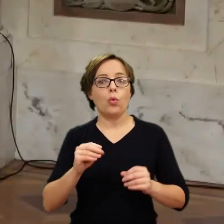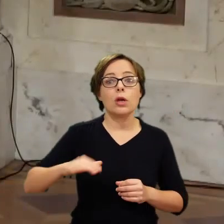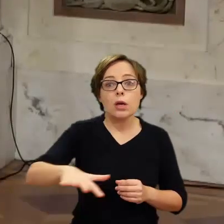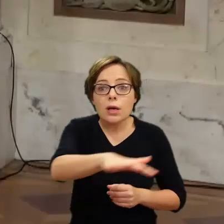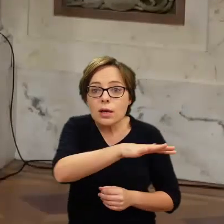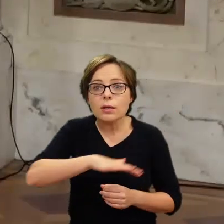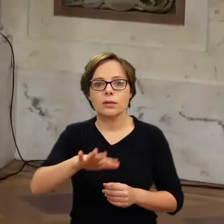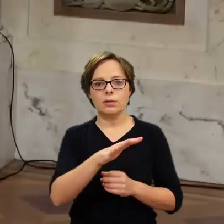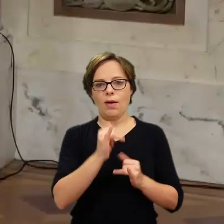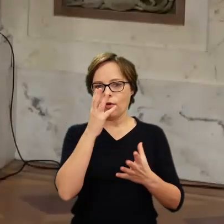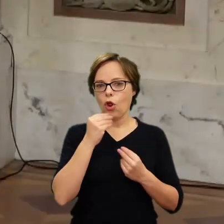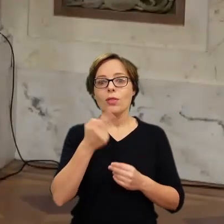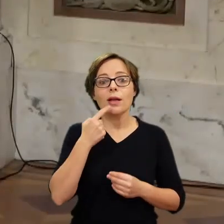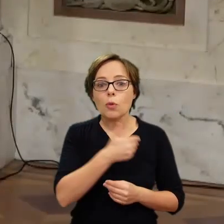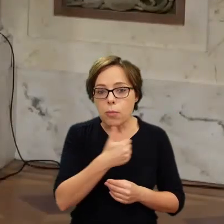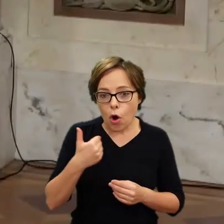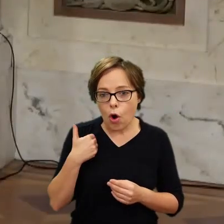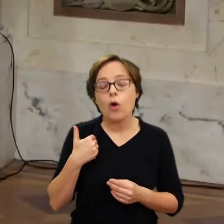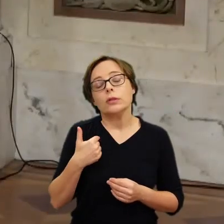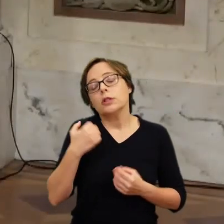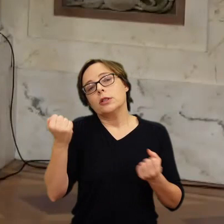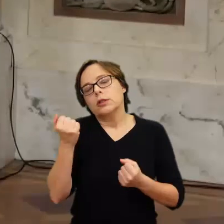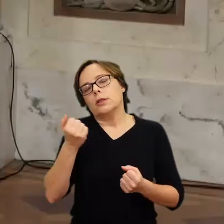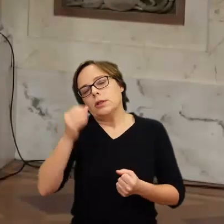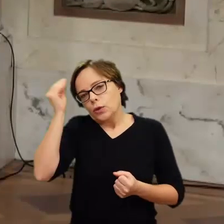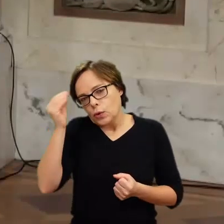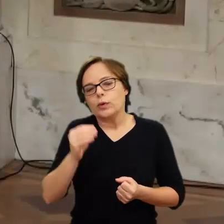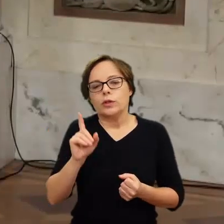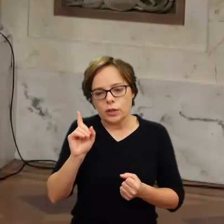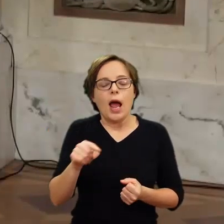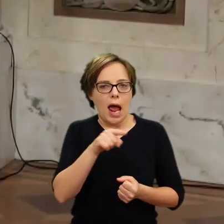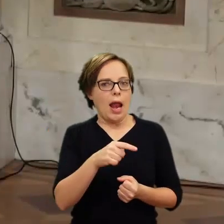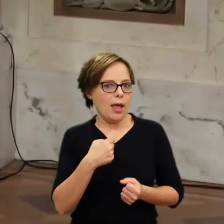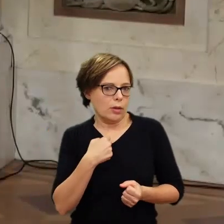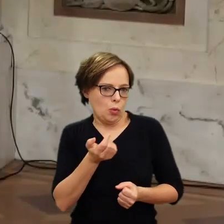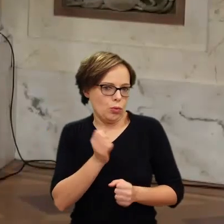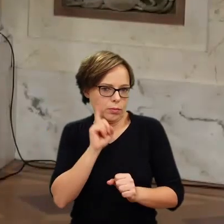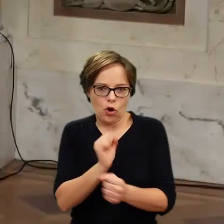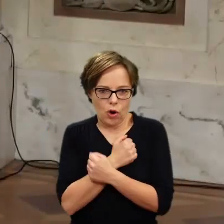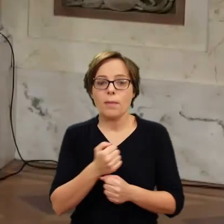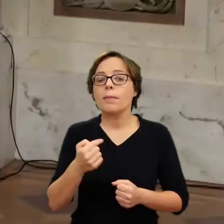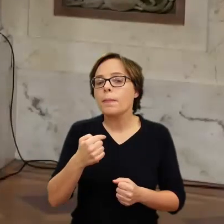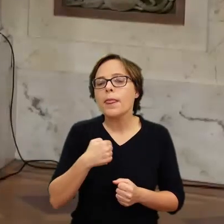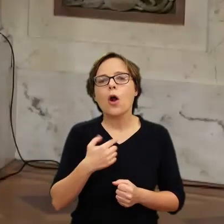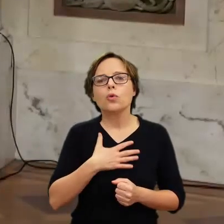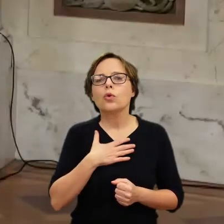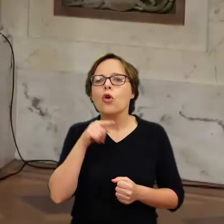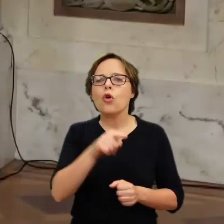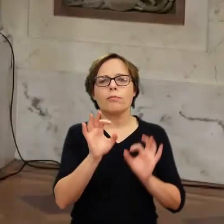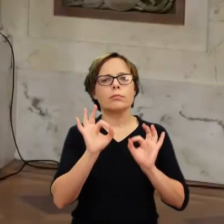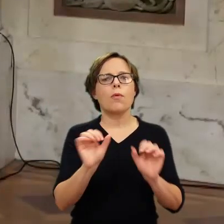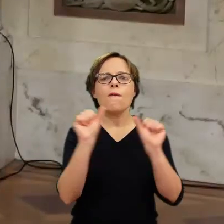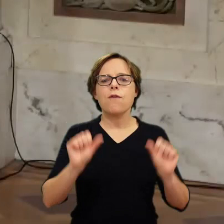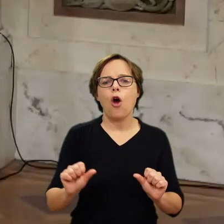countryside. I love the language, even though I'm still struggling with it. So it's been, you know, for me, it's been a real discovery